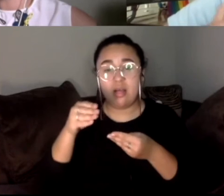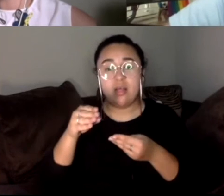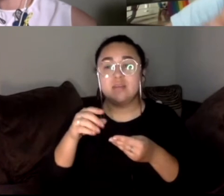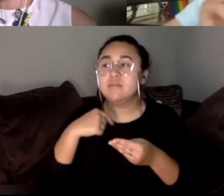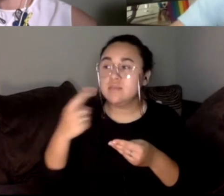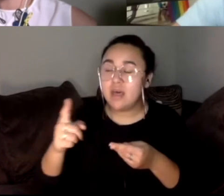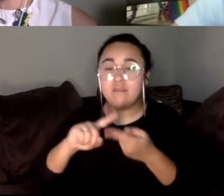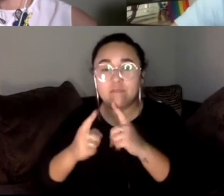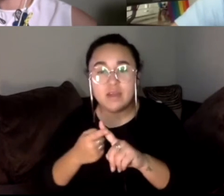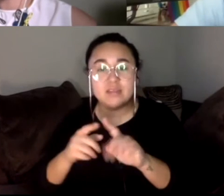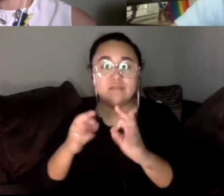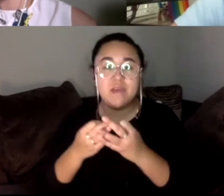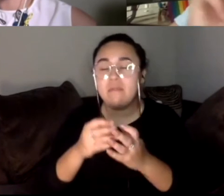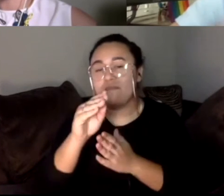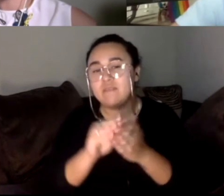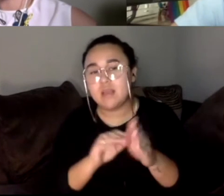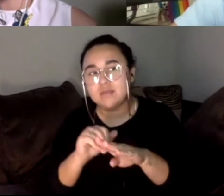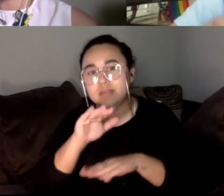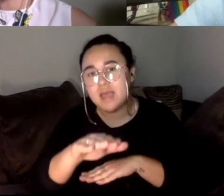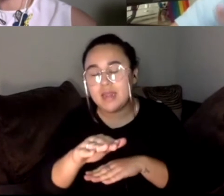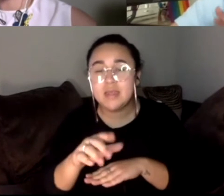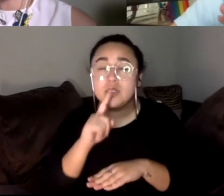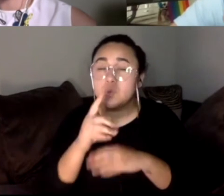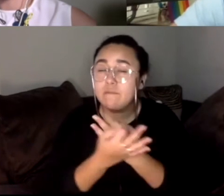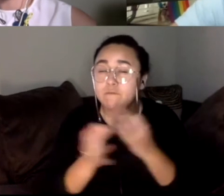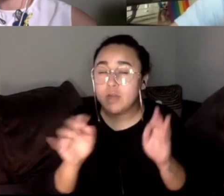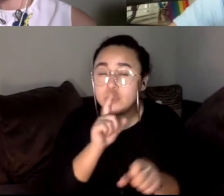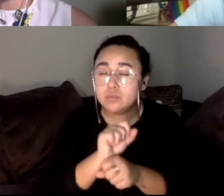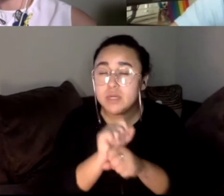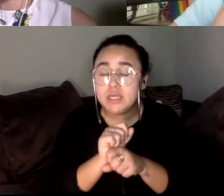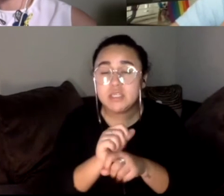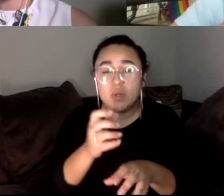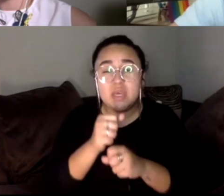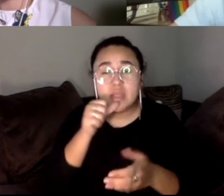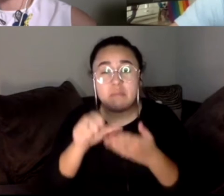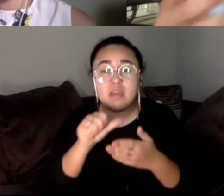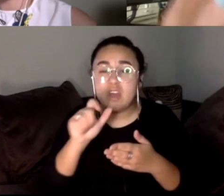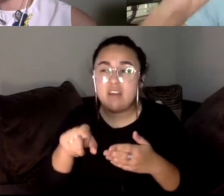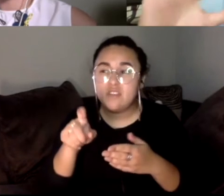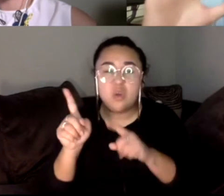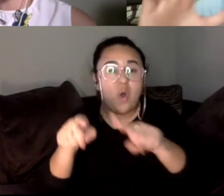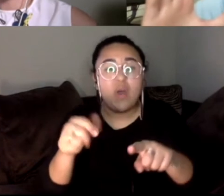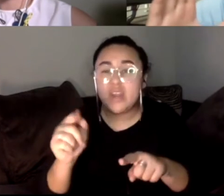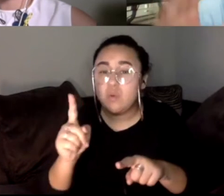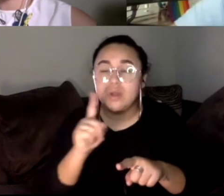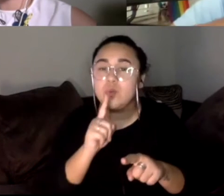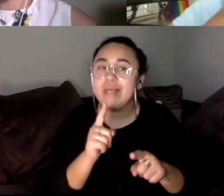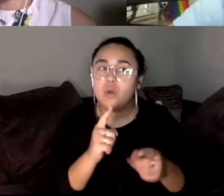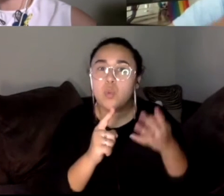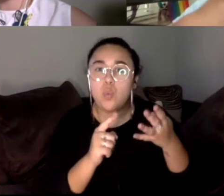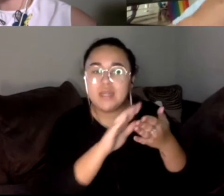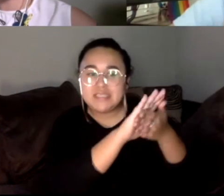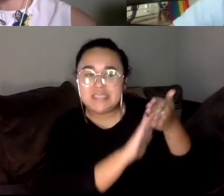it in. It is literally free. And you get into the mail, you don't got to go anywhere. And it takes like two seconds, literally, because there's only one side this time.